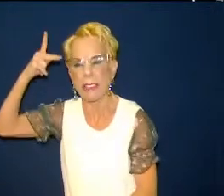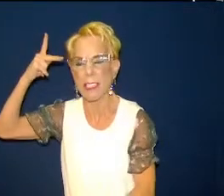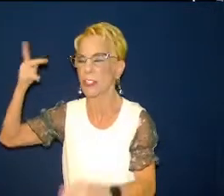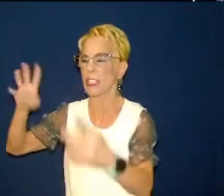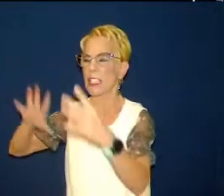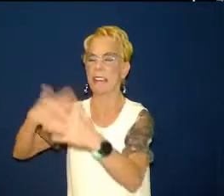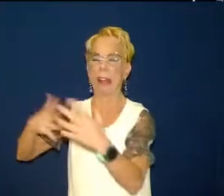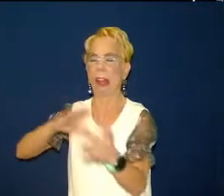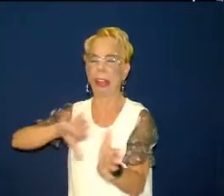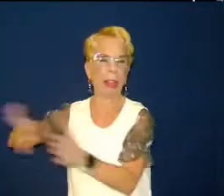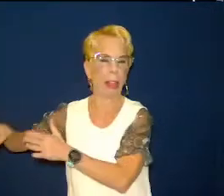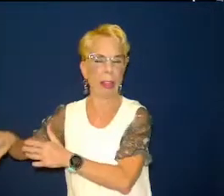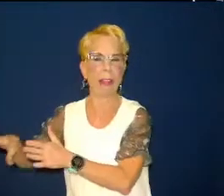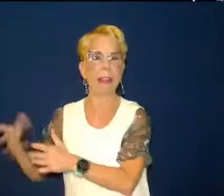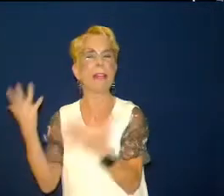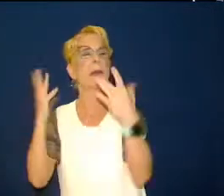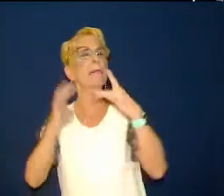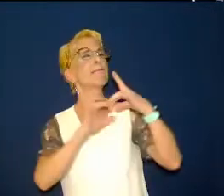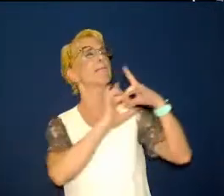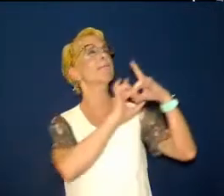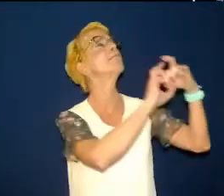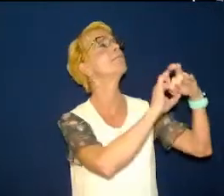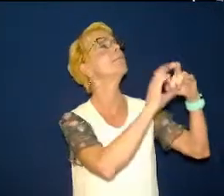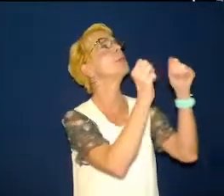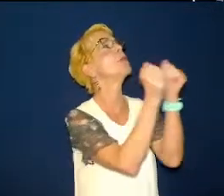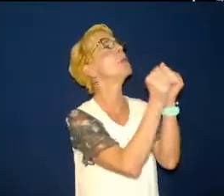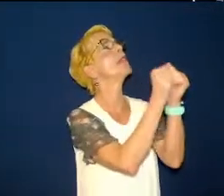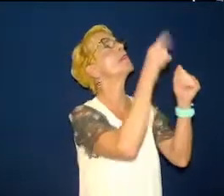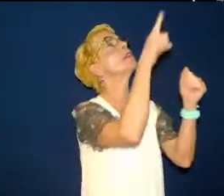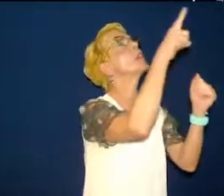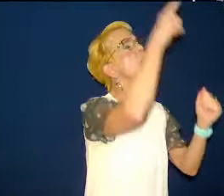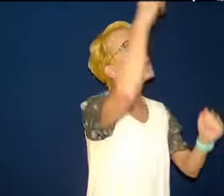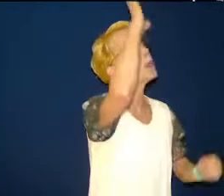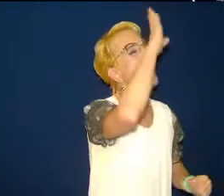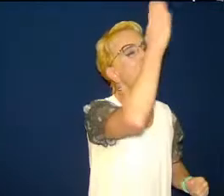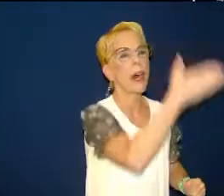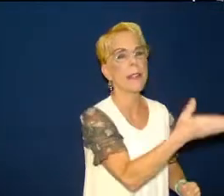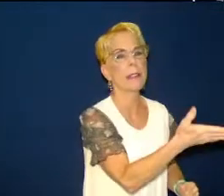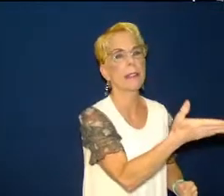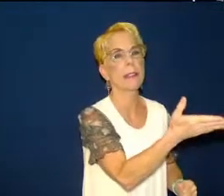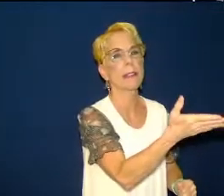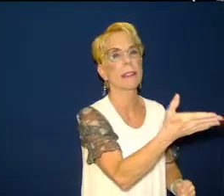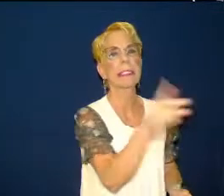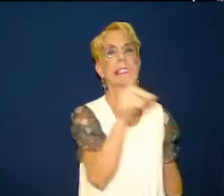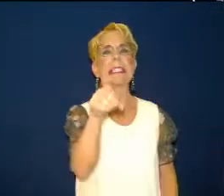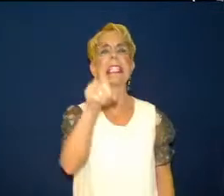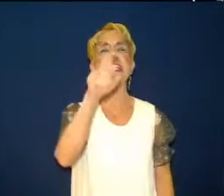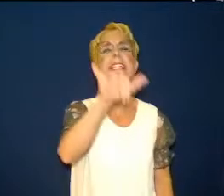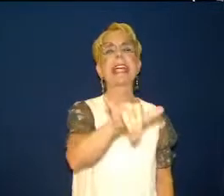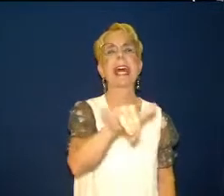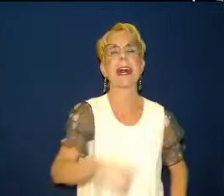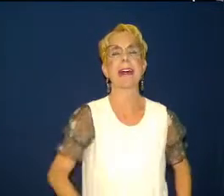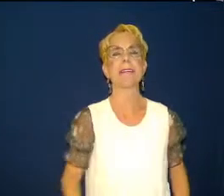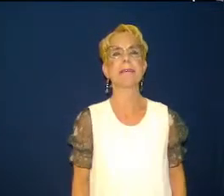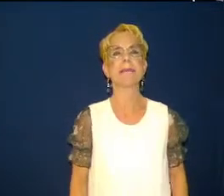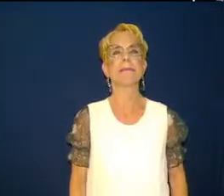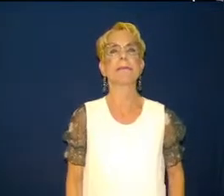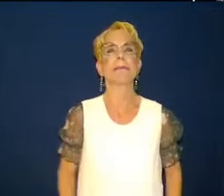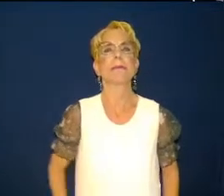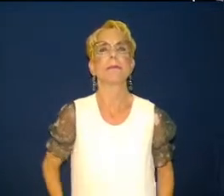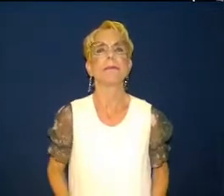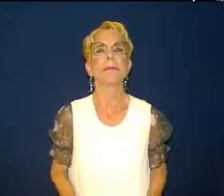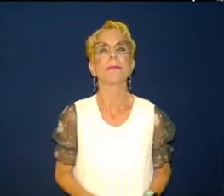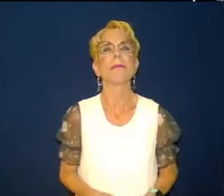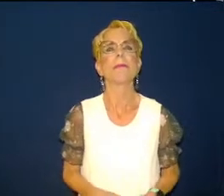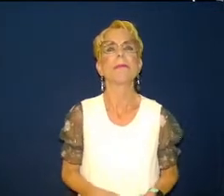what i wonder sometimes if if i don't talk like this just to spare me from going deeper with god which is basically